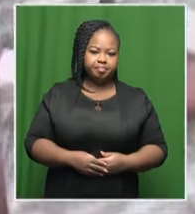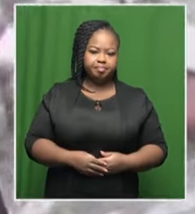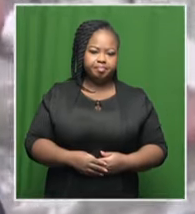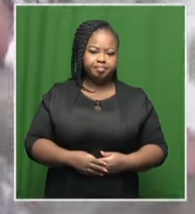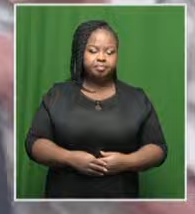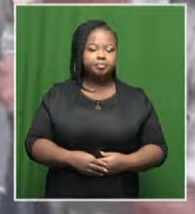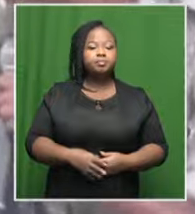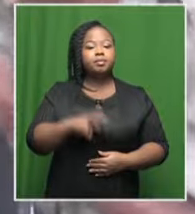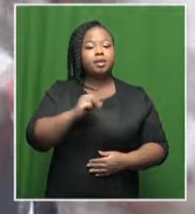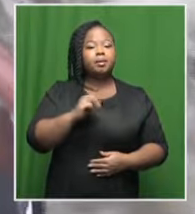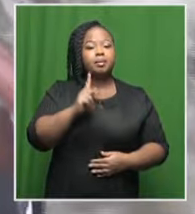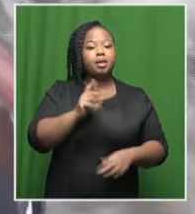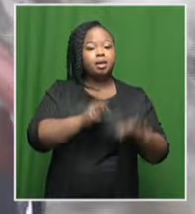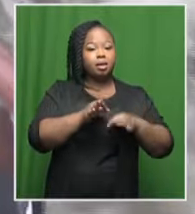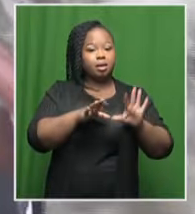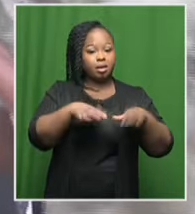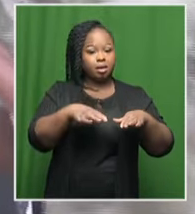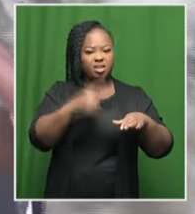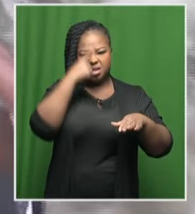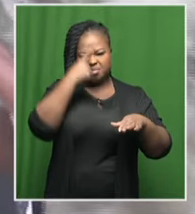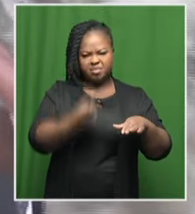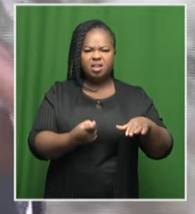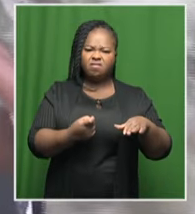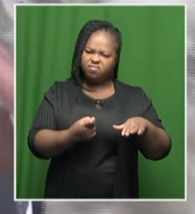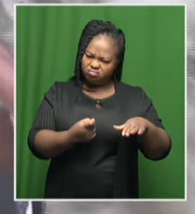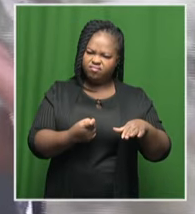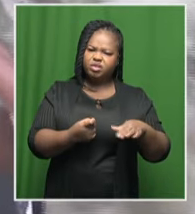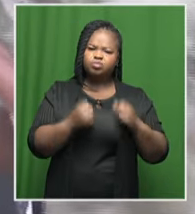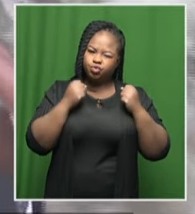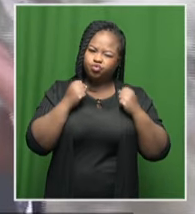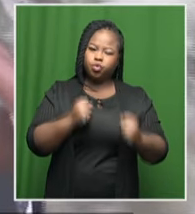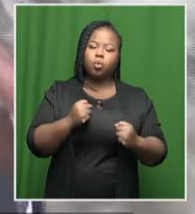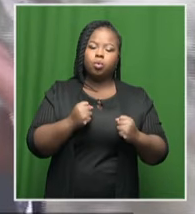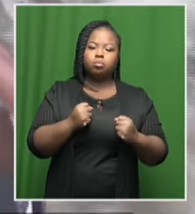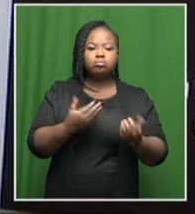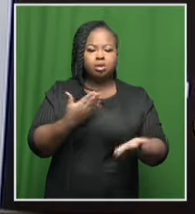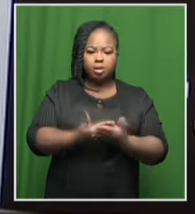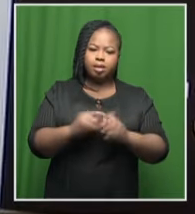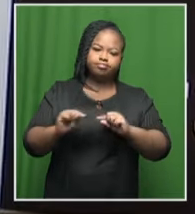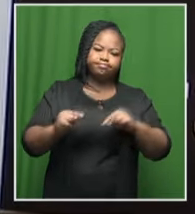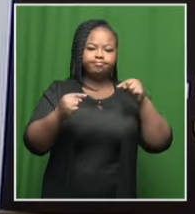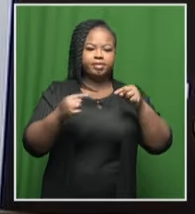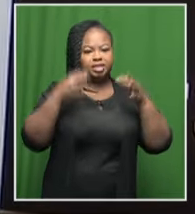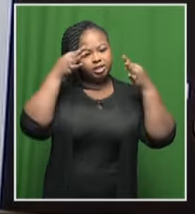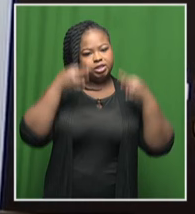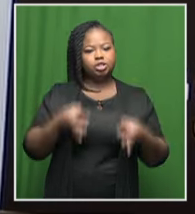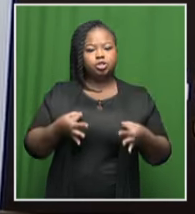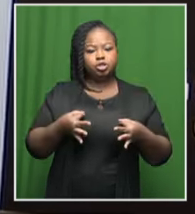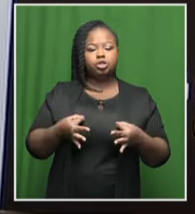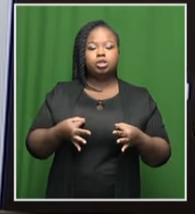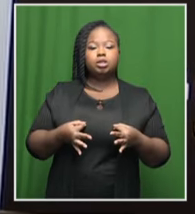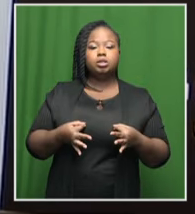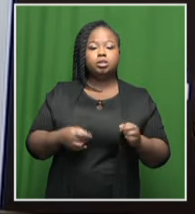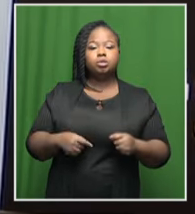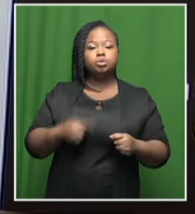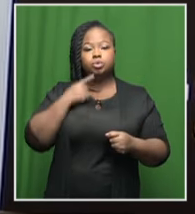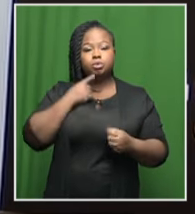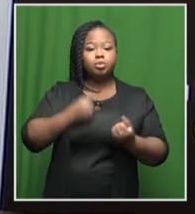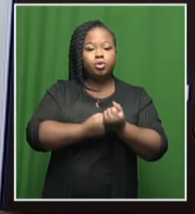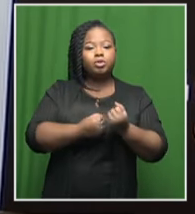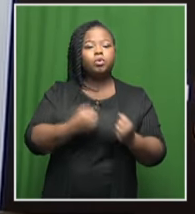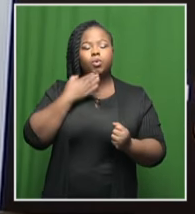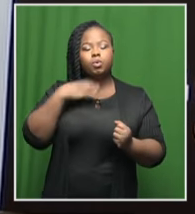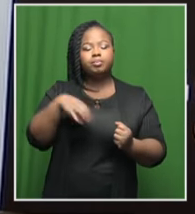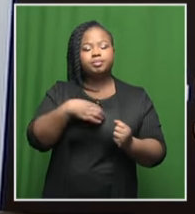The Imkwantui Ciswe Party believes it has a solid basis to challenge the decision to buy its leader, former President